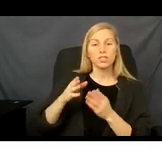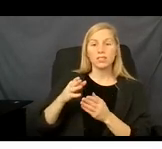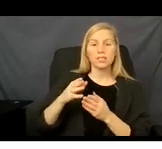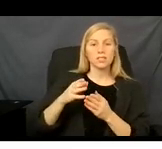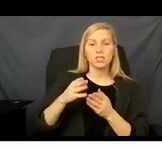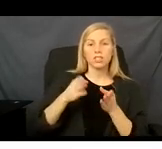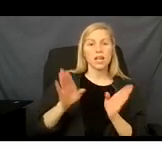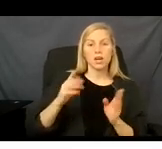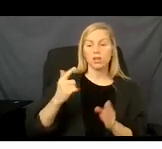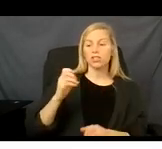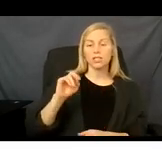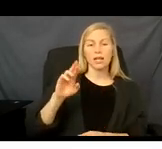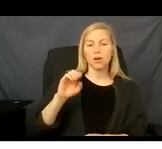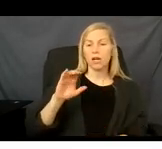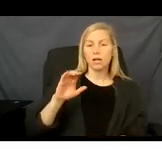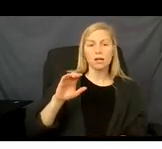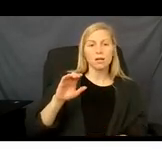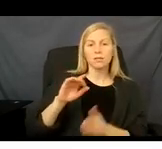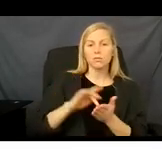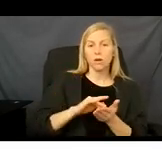Preferred brand is $1.